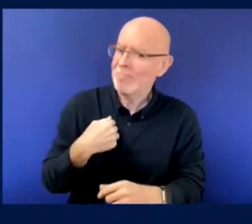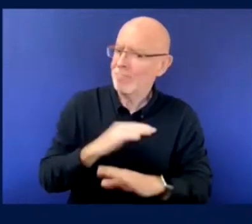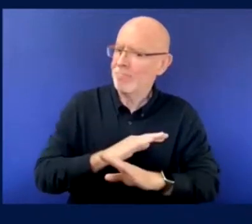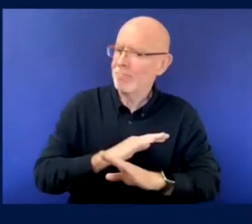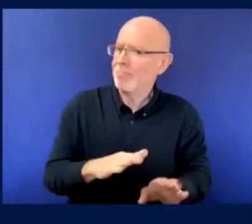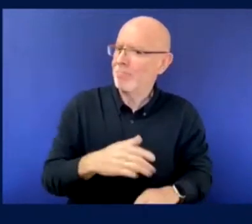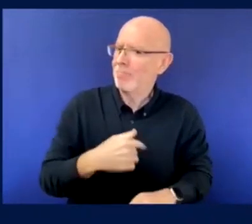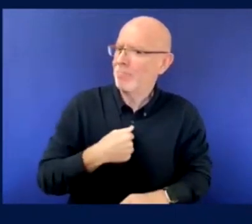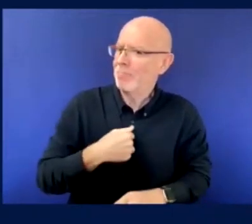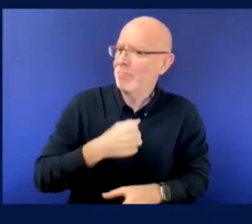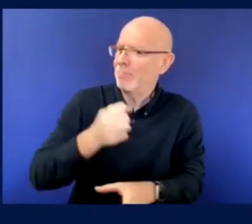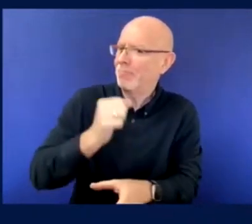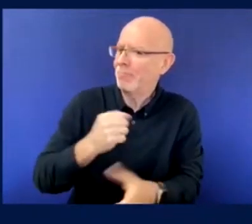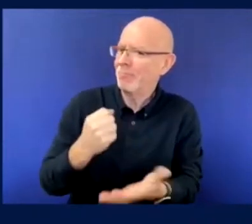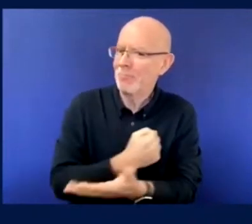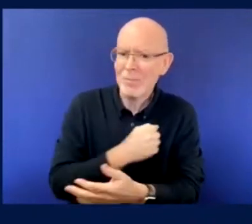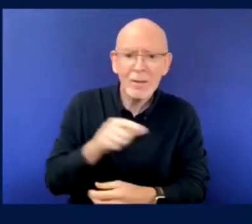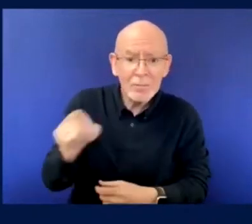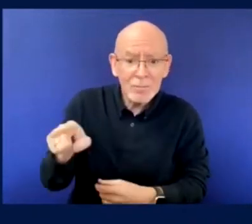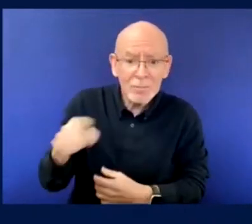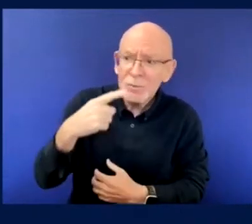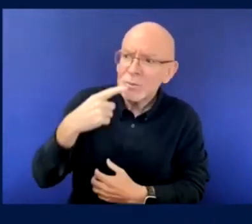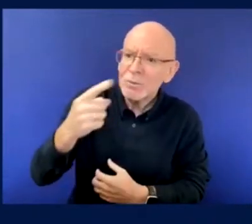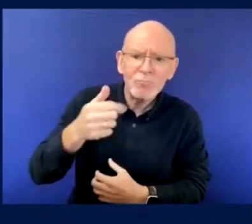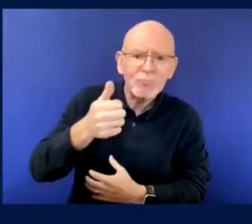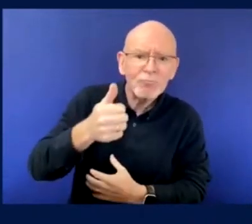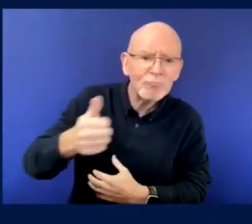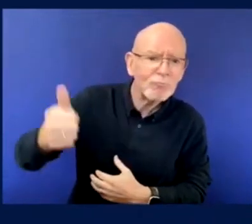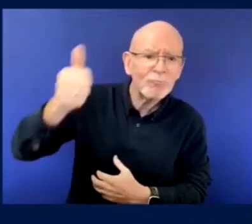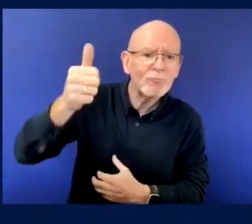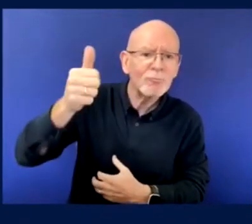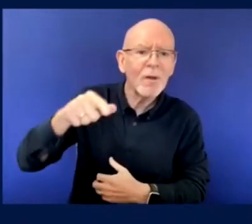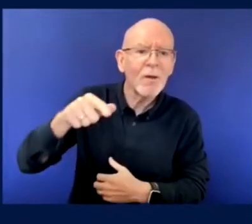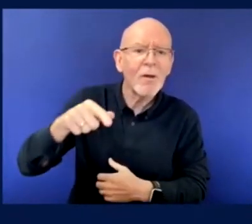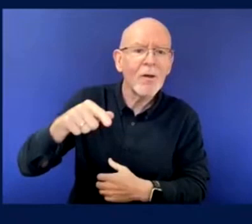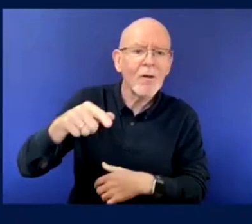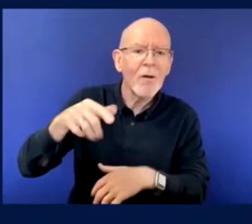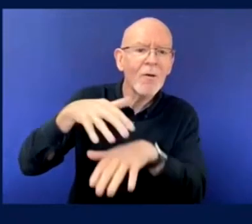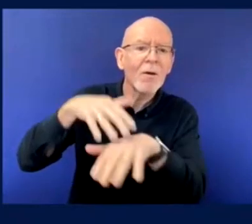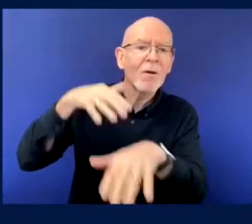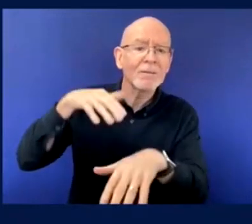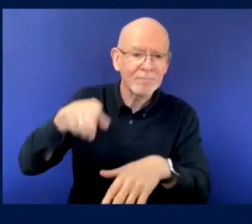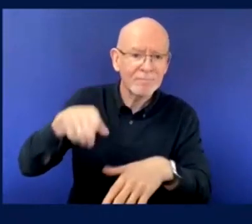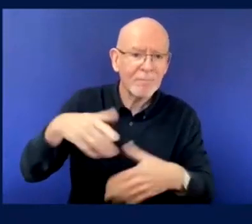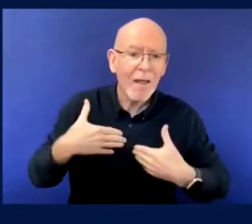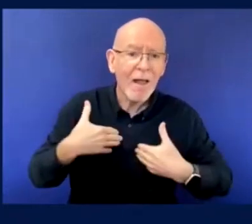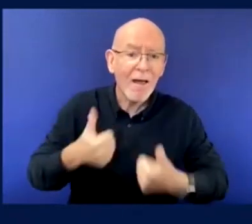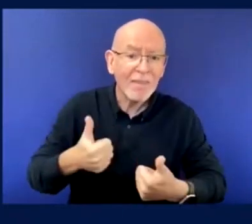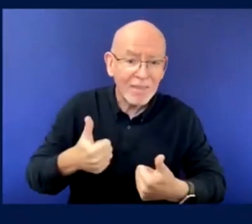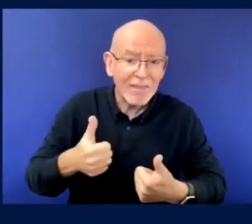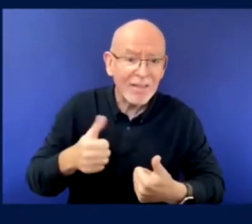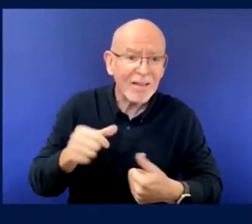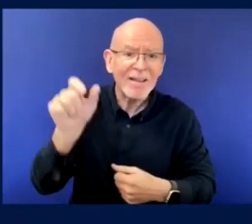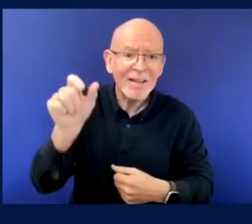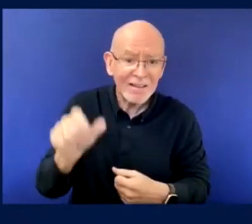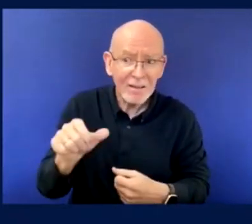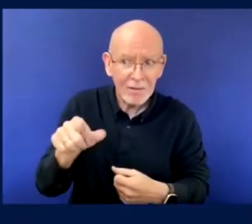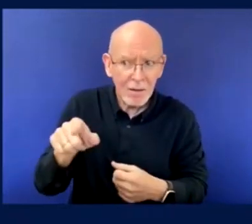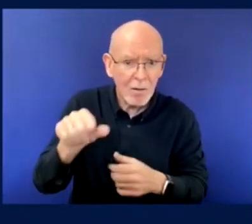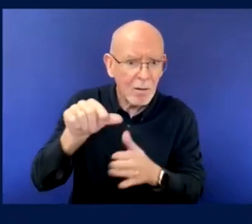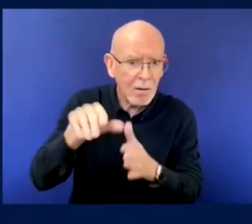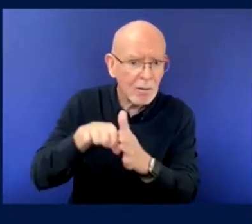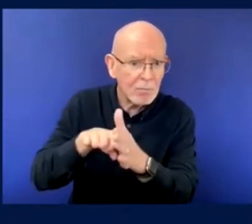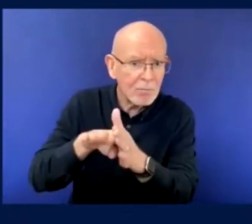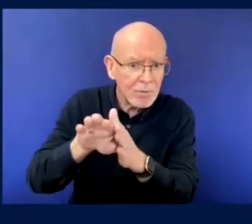wheelchair user, but you can be, you, you can access the stadia via as an ambulance supporter. Can you speak about the difference that you've